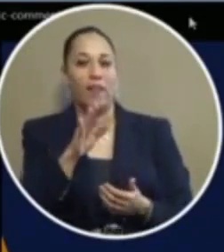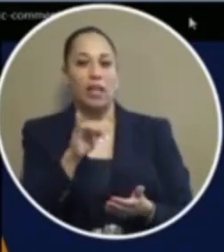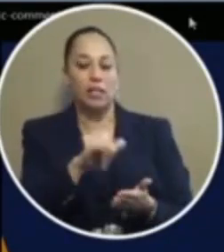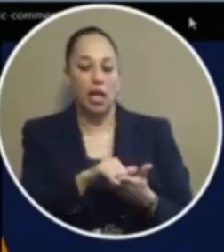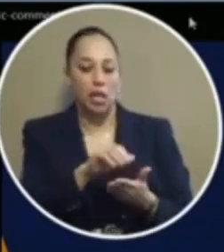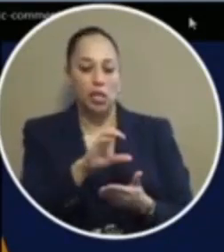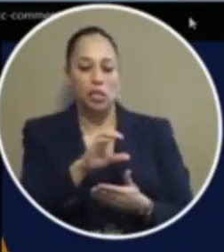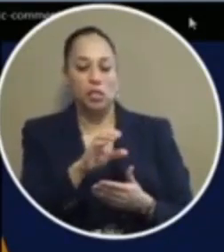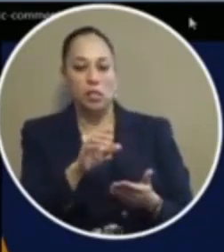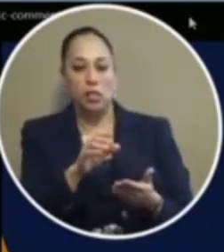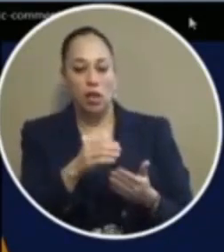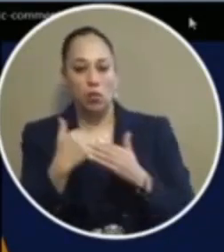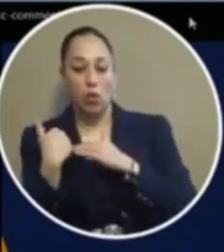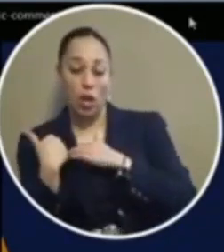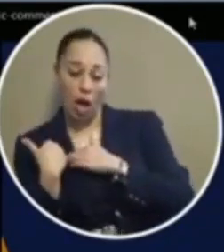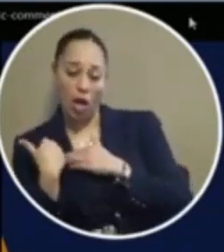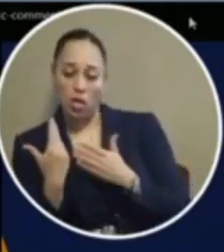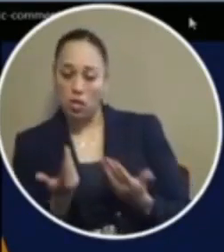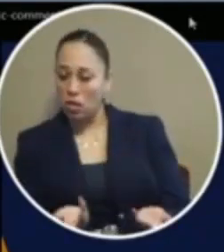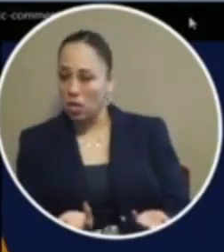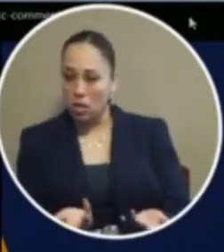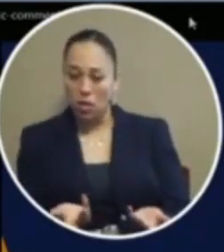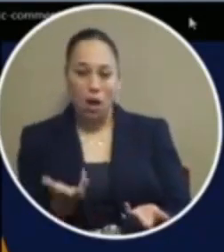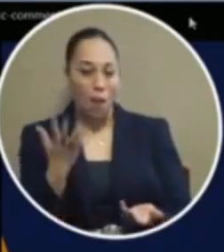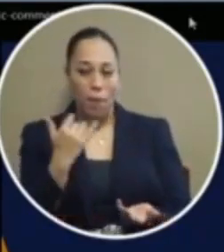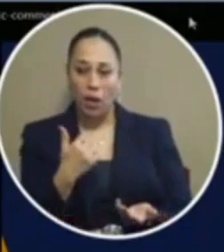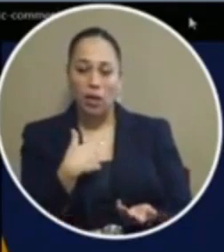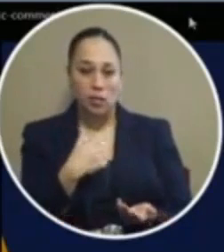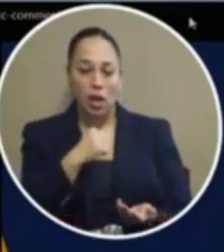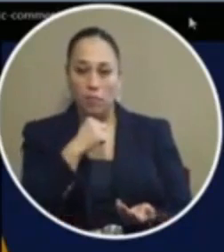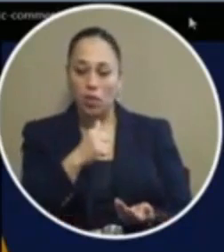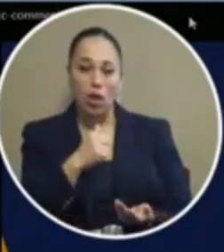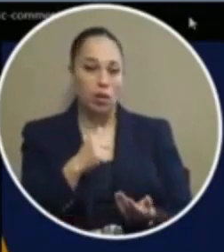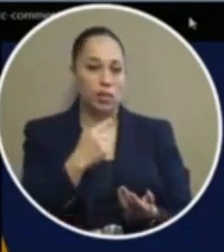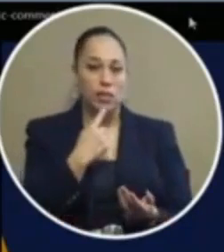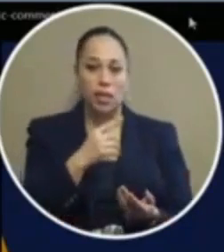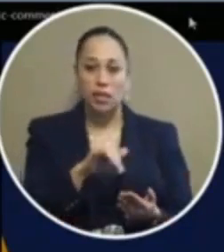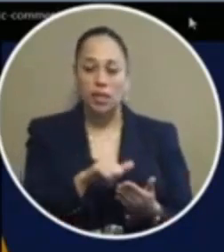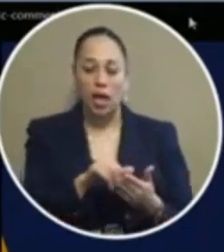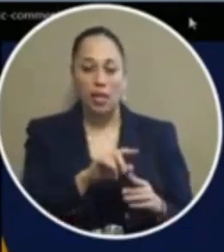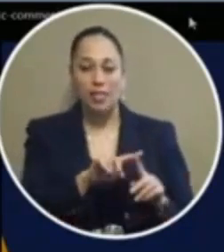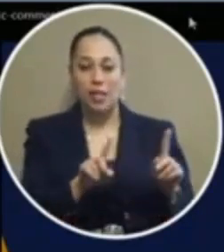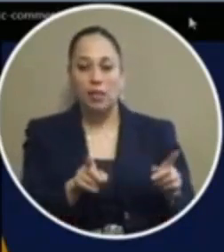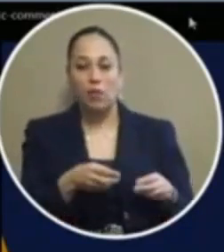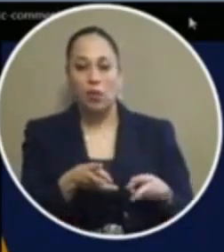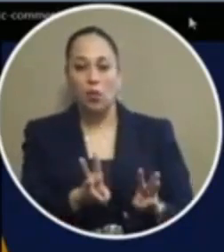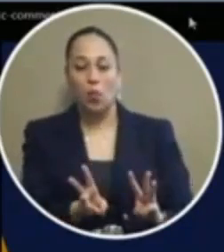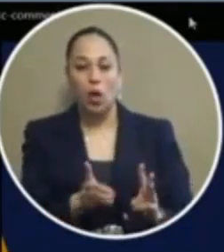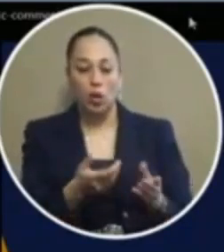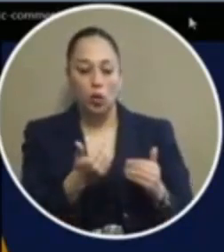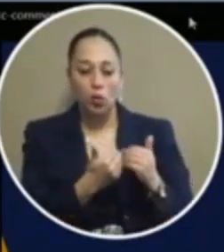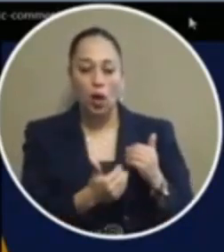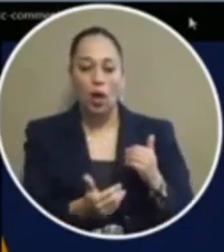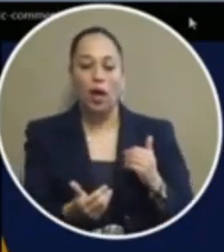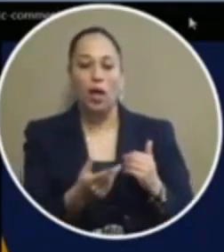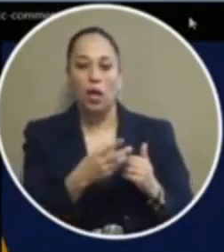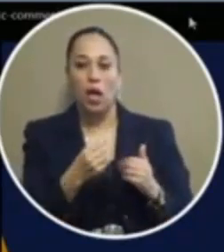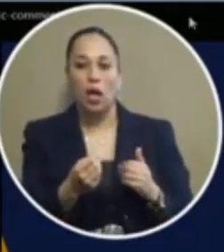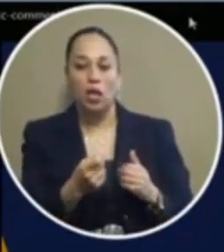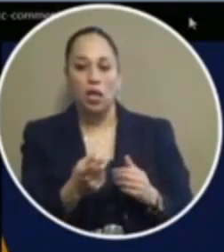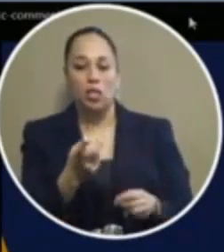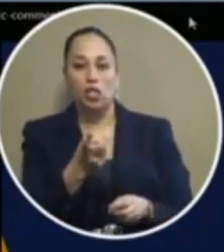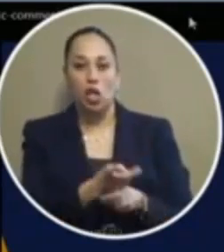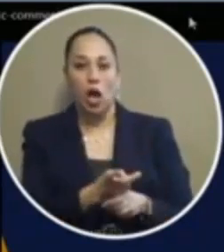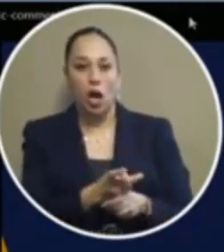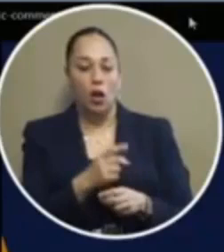police always rely on because if i'm not mistaken i think there are there are other ways to go ahead and look to inquire